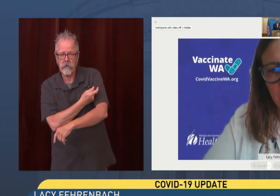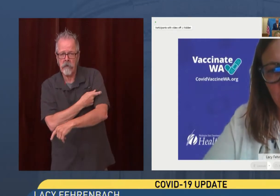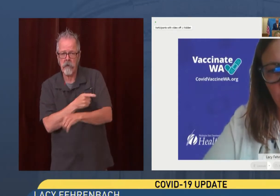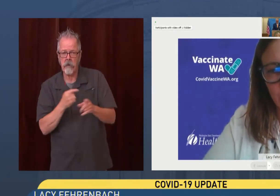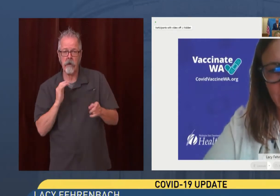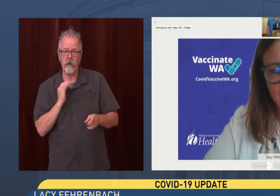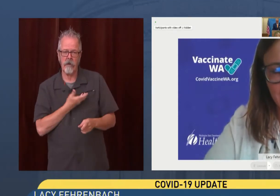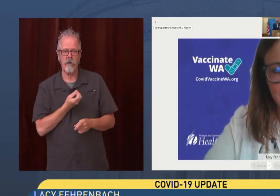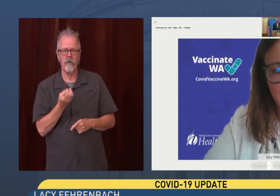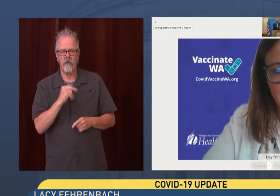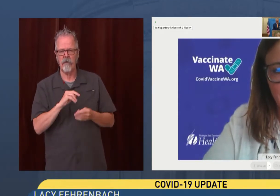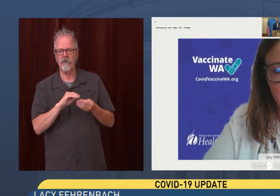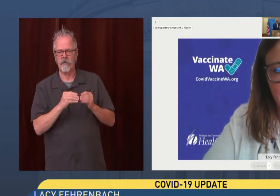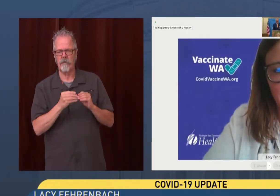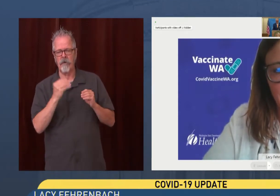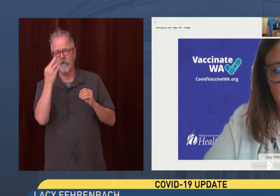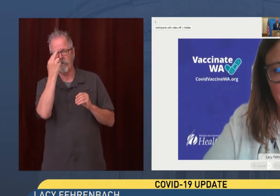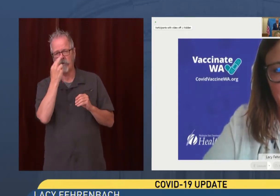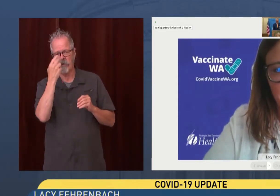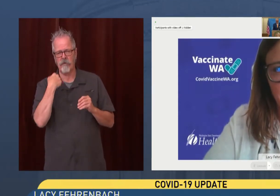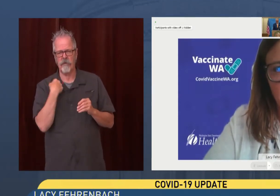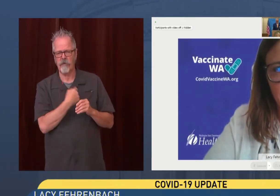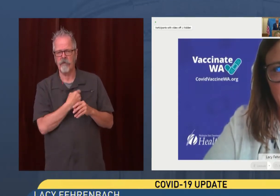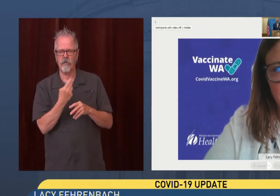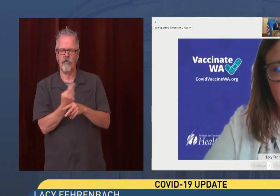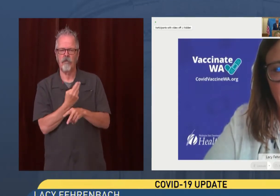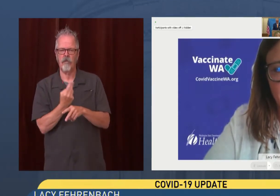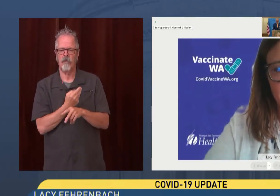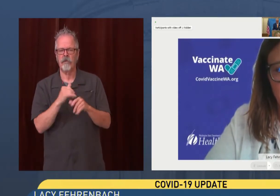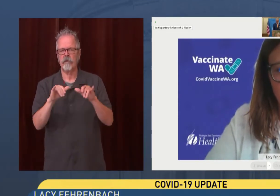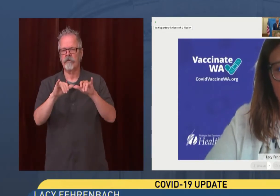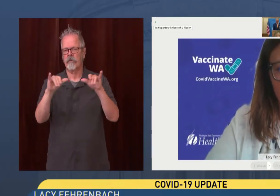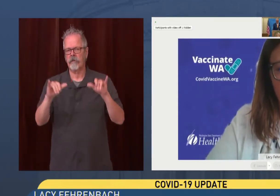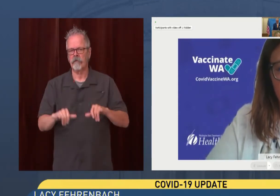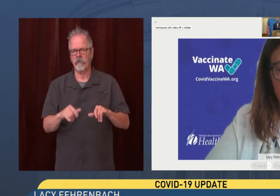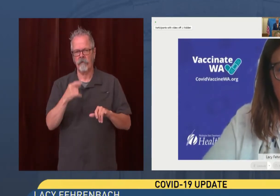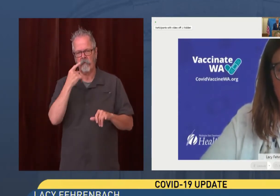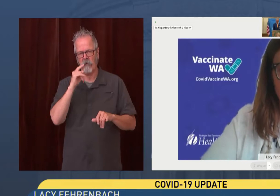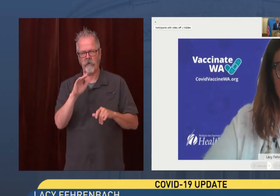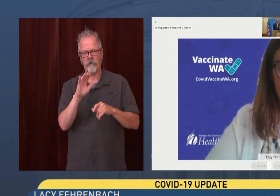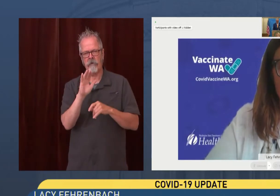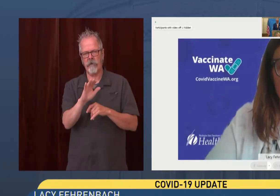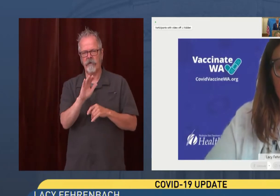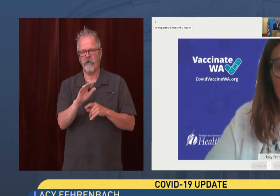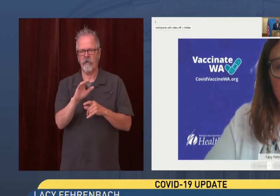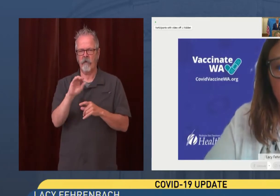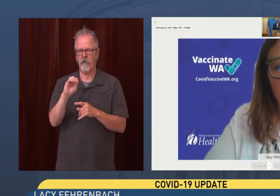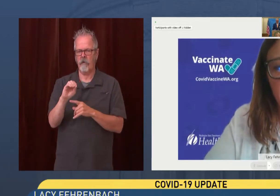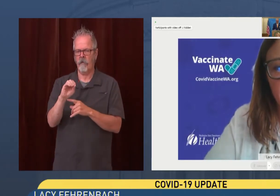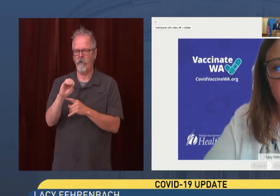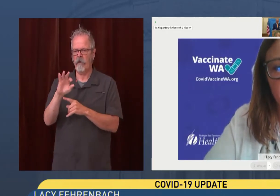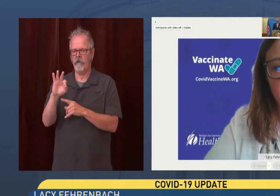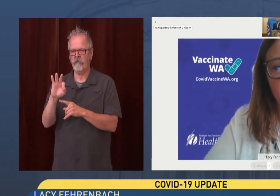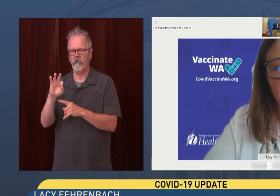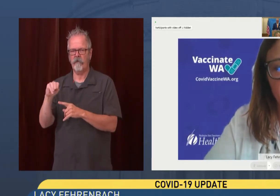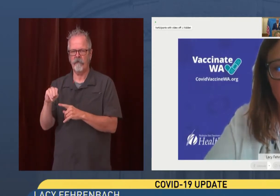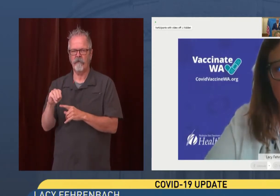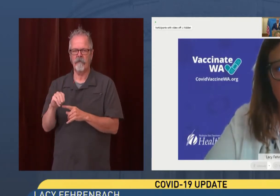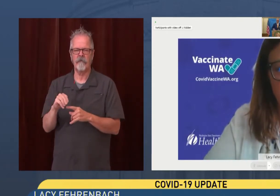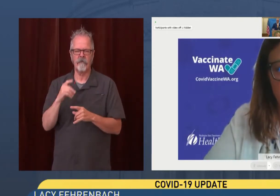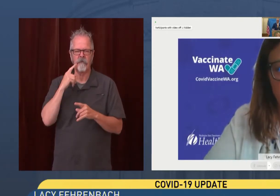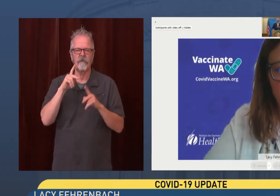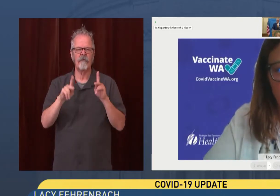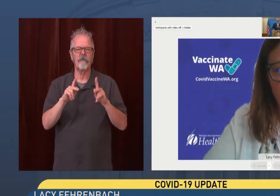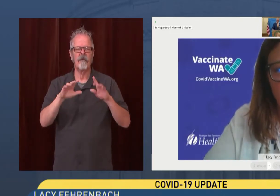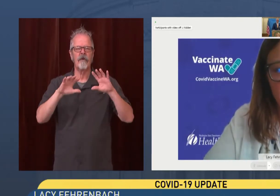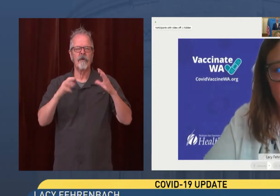is because we use a more recent population estimate from OFM, as opposed to the denominator the federal